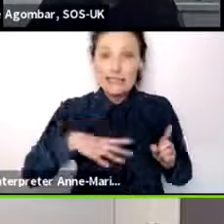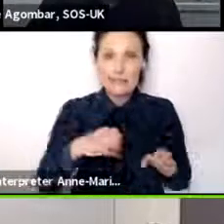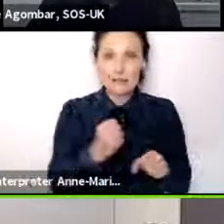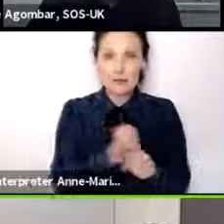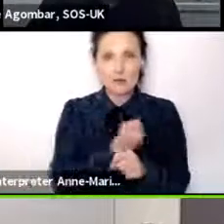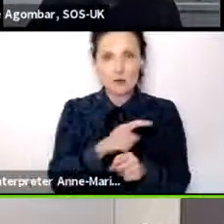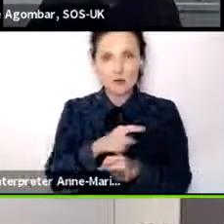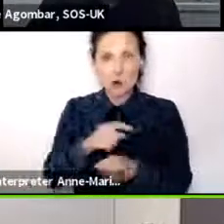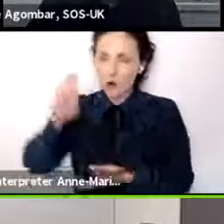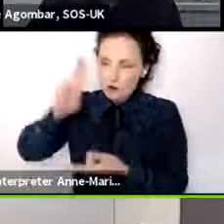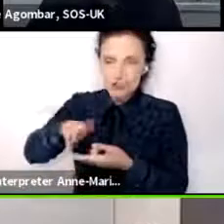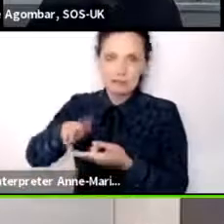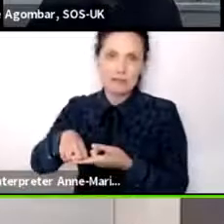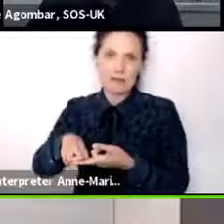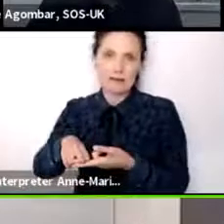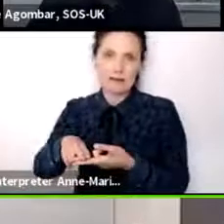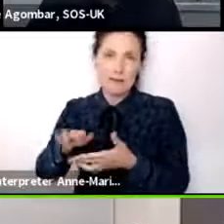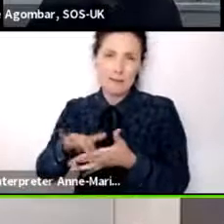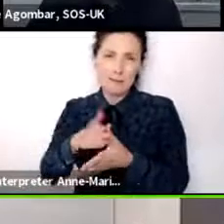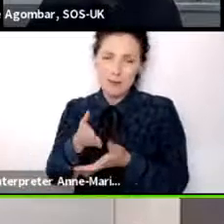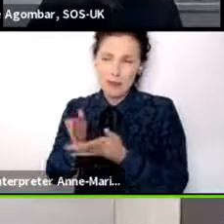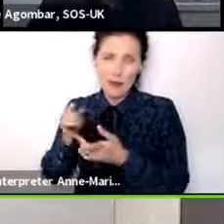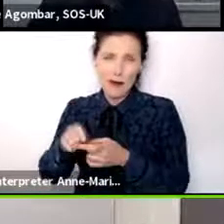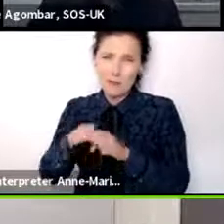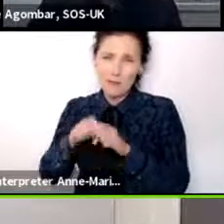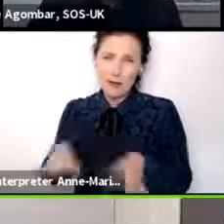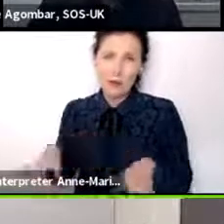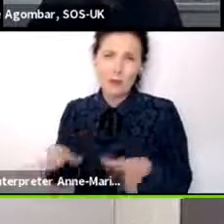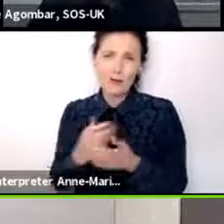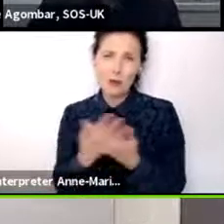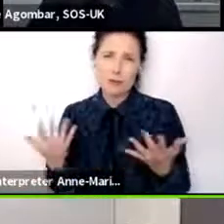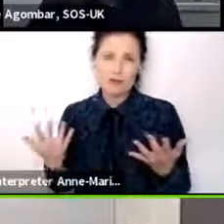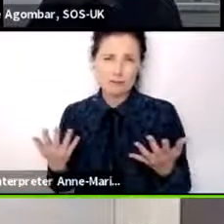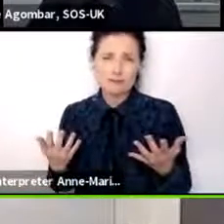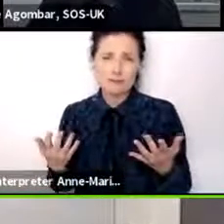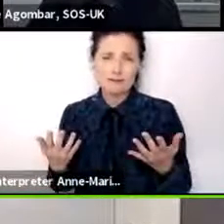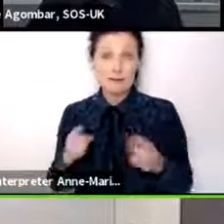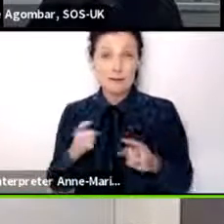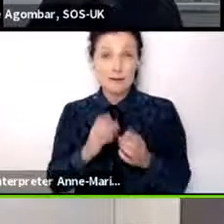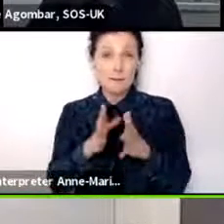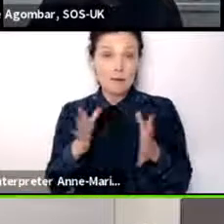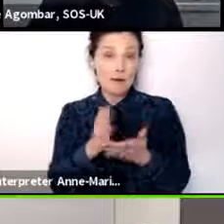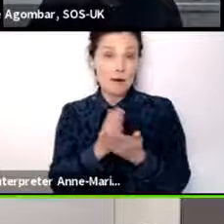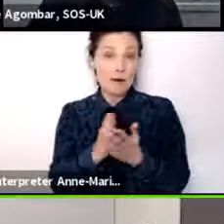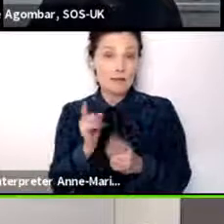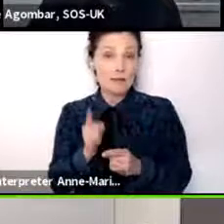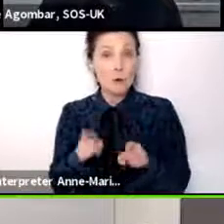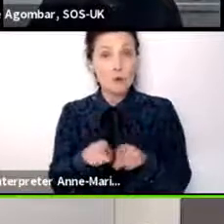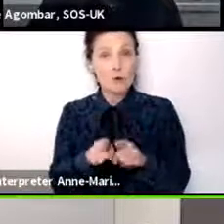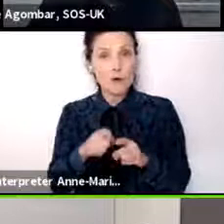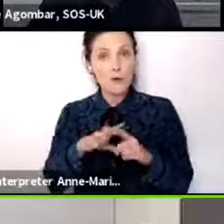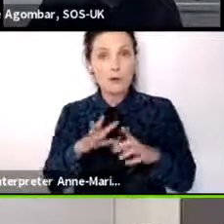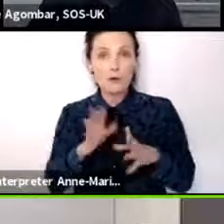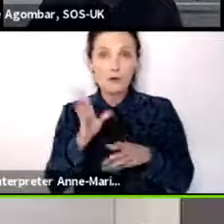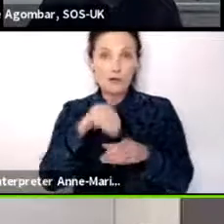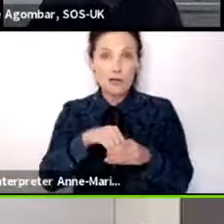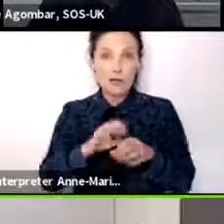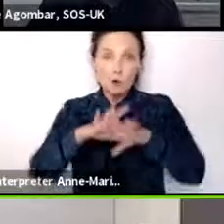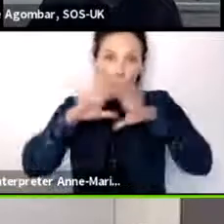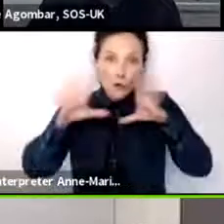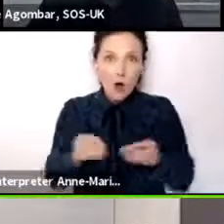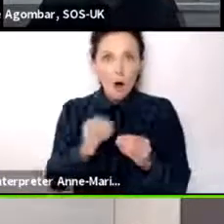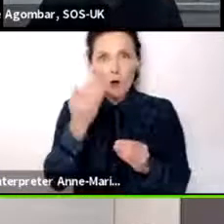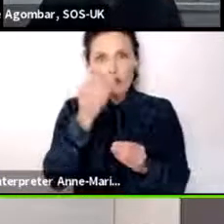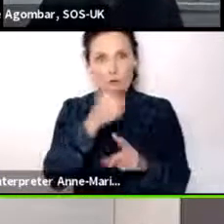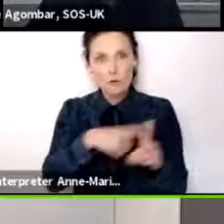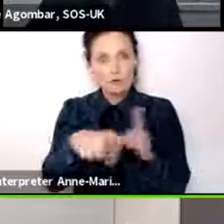for something. And we lose so much by trying to do that. And that would be a big part. And we also would involve the whole school community and making decisions,